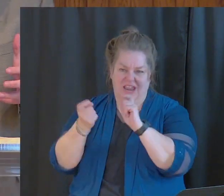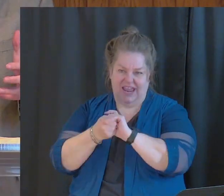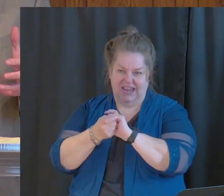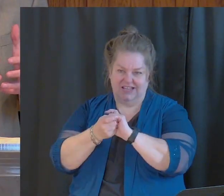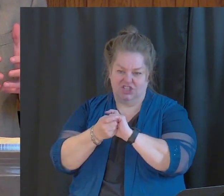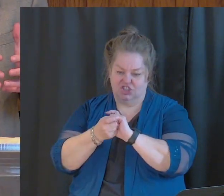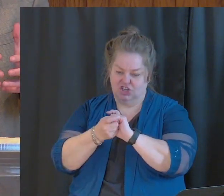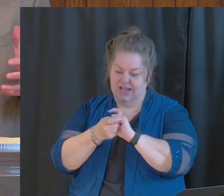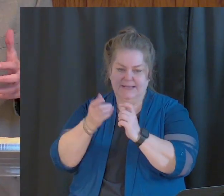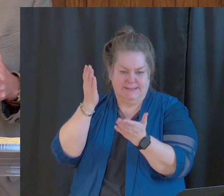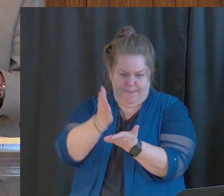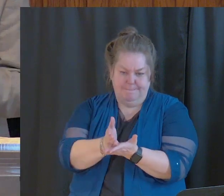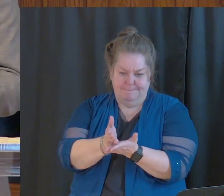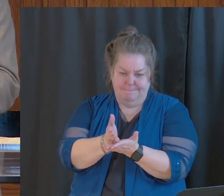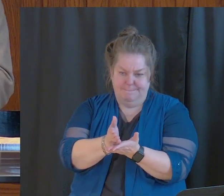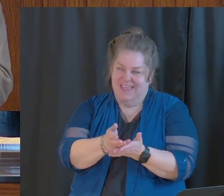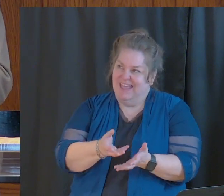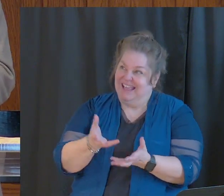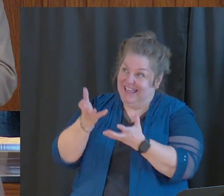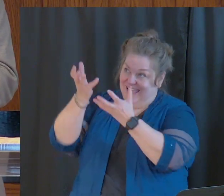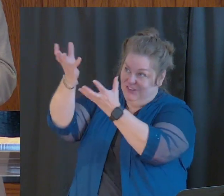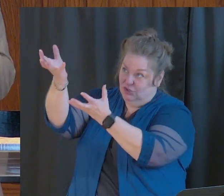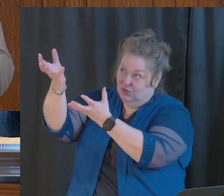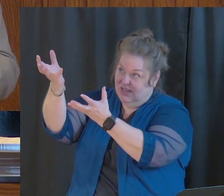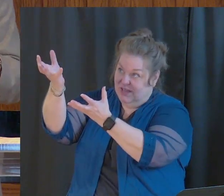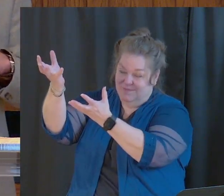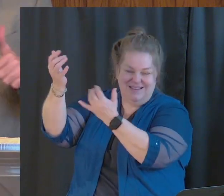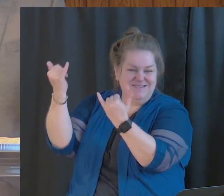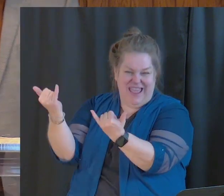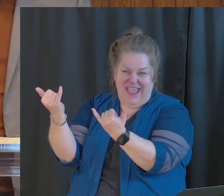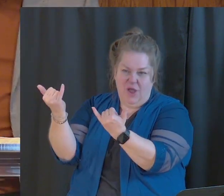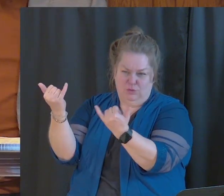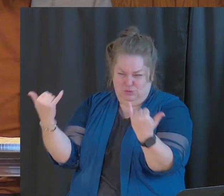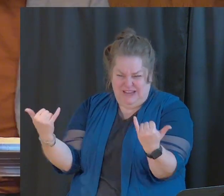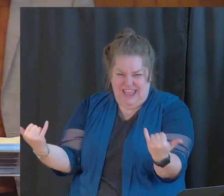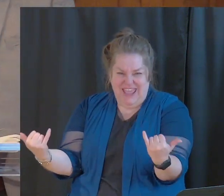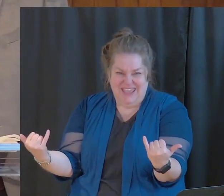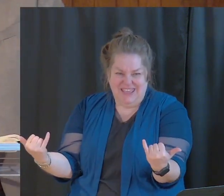him, not just in the future, but right now today.